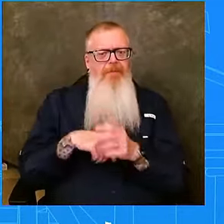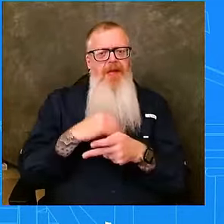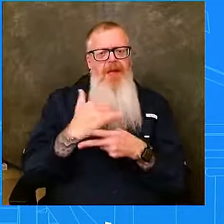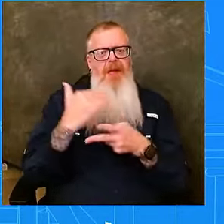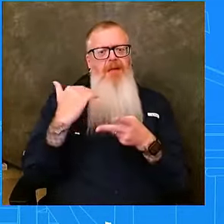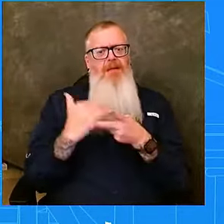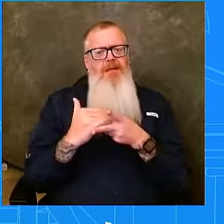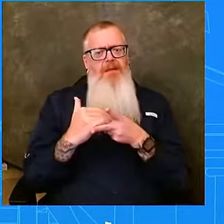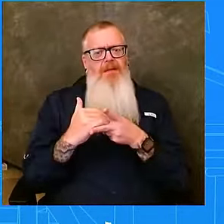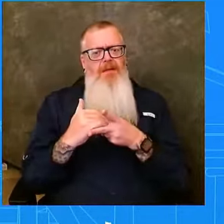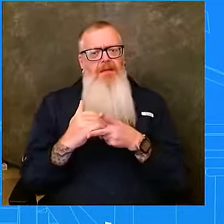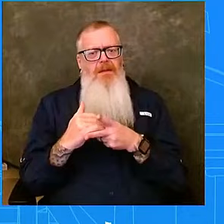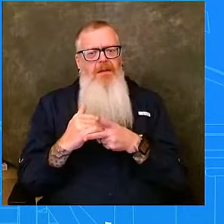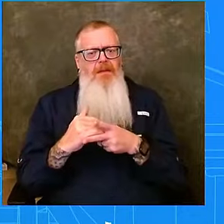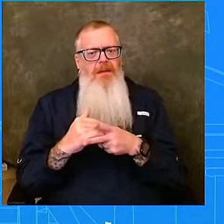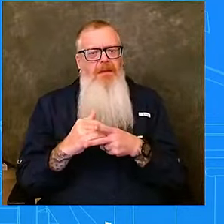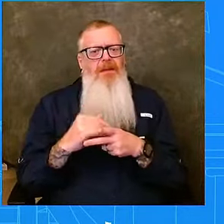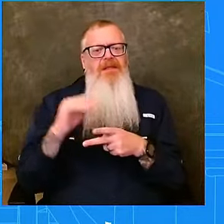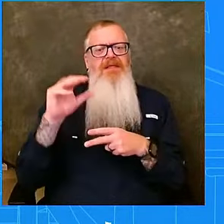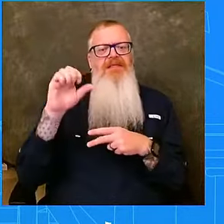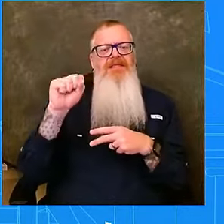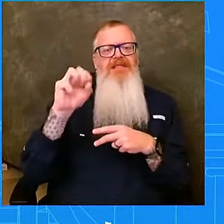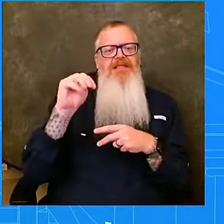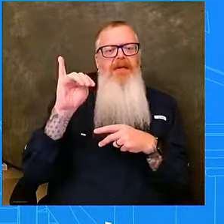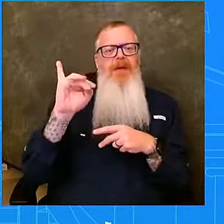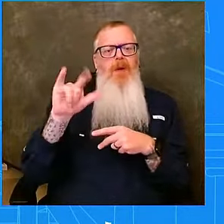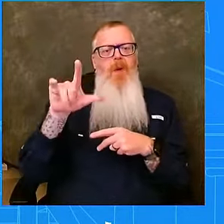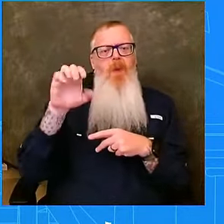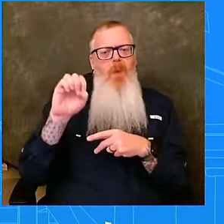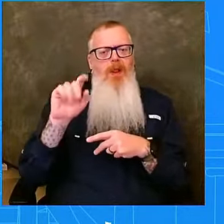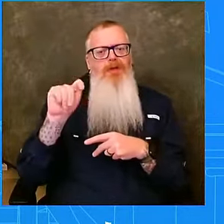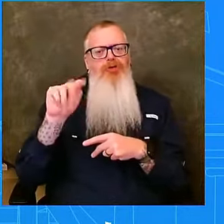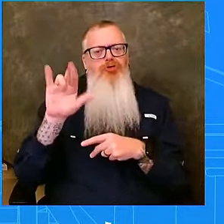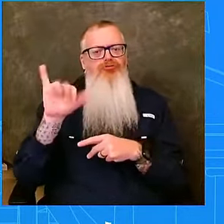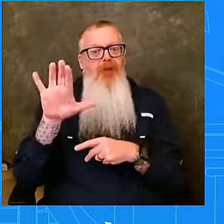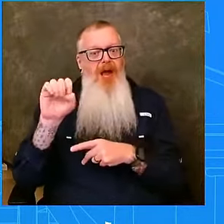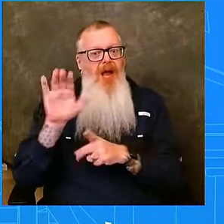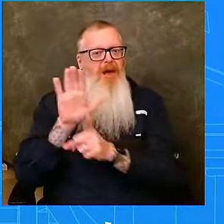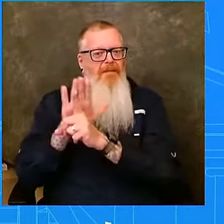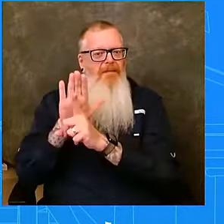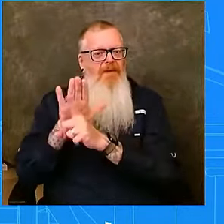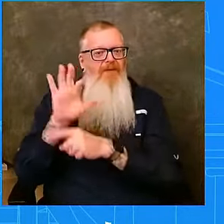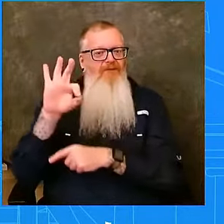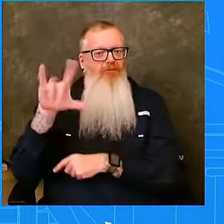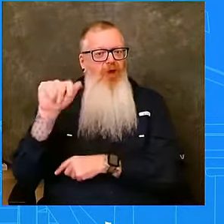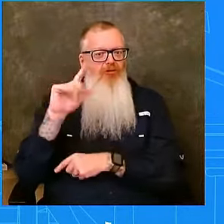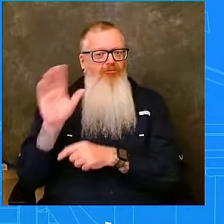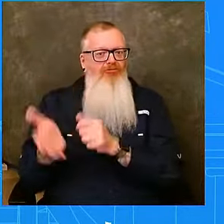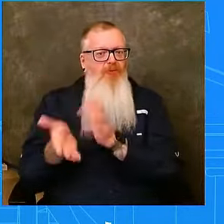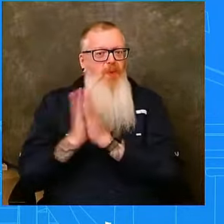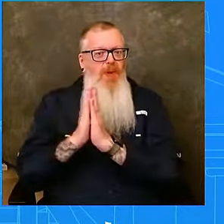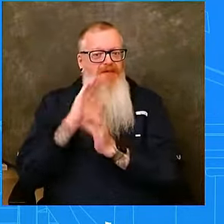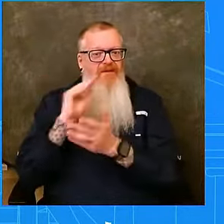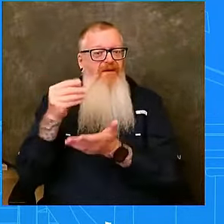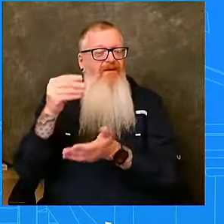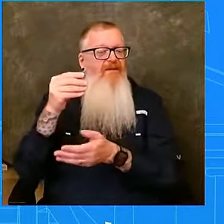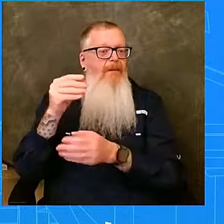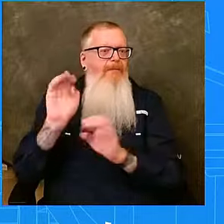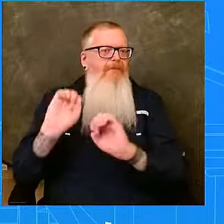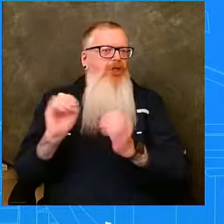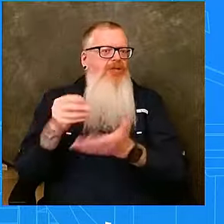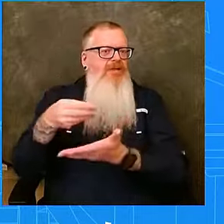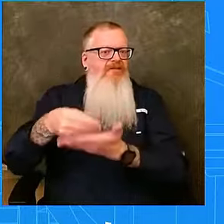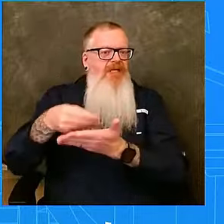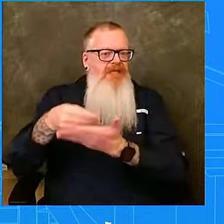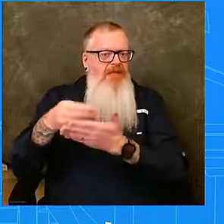declaration pre-Milton landfall. He directed his team to keep working to increase the size and presence of our efforts as we